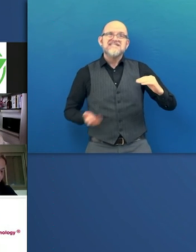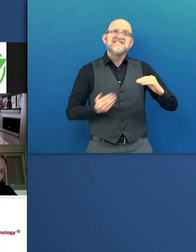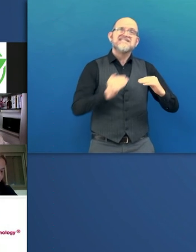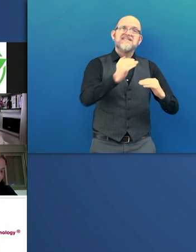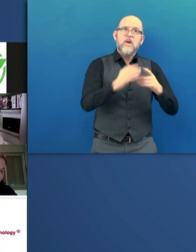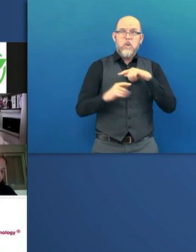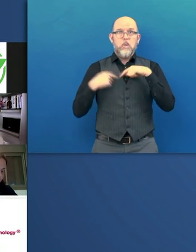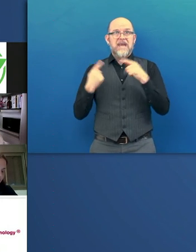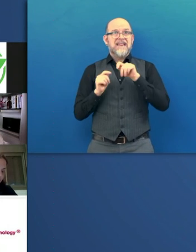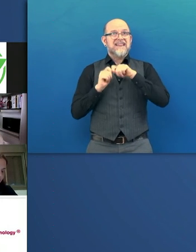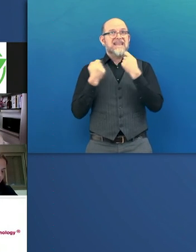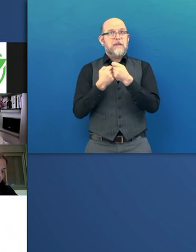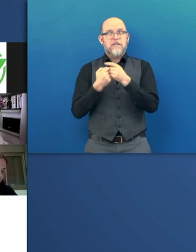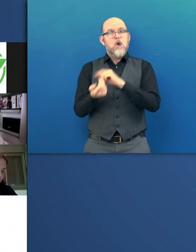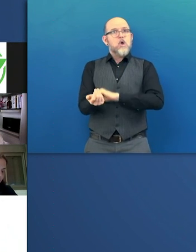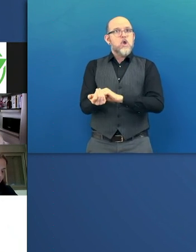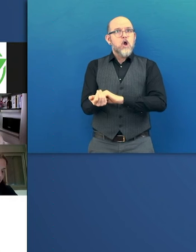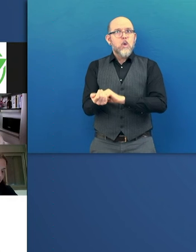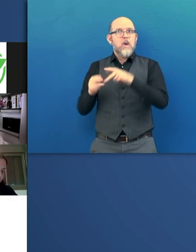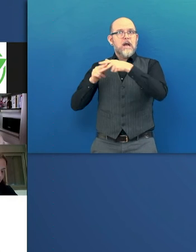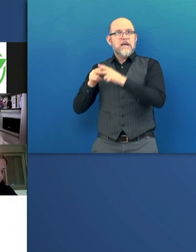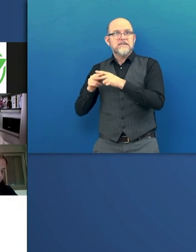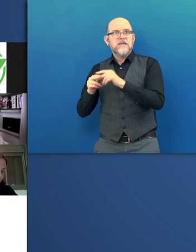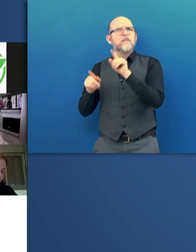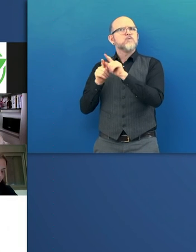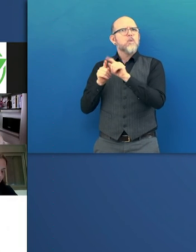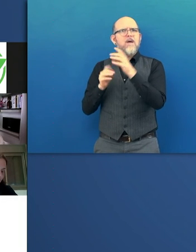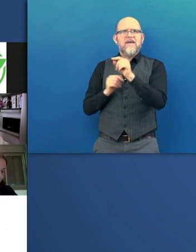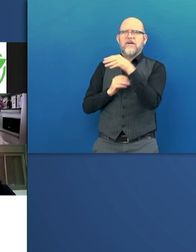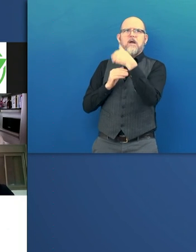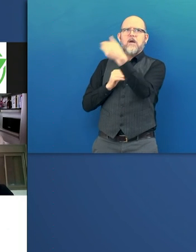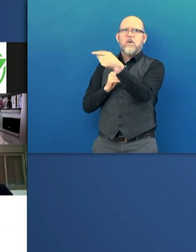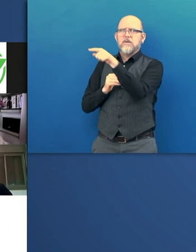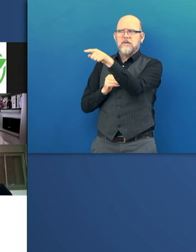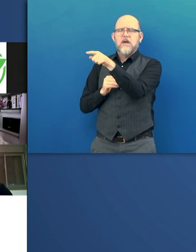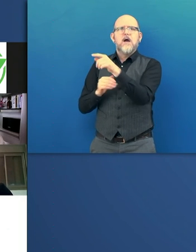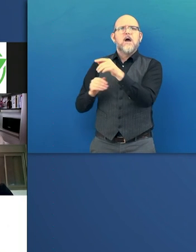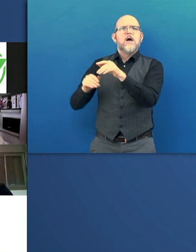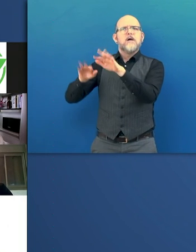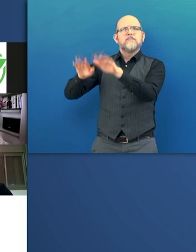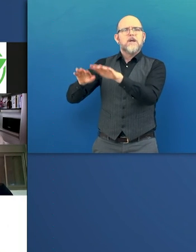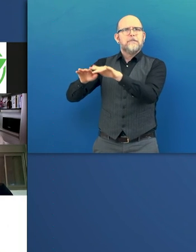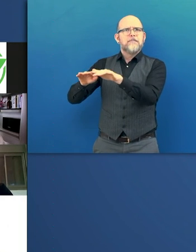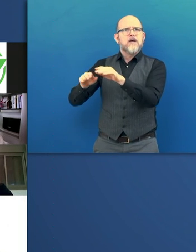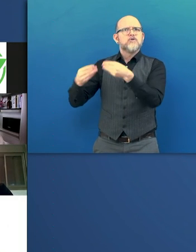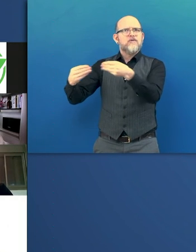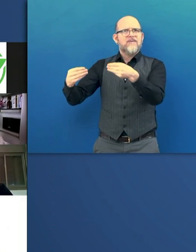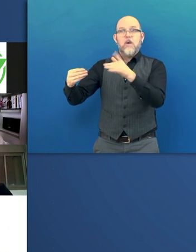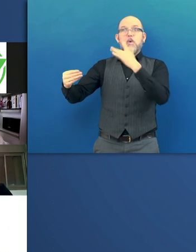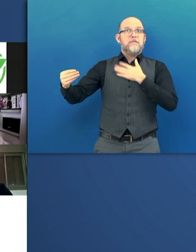doctors, MDs, and in the software team, we have some software development